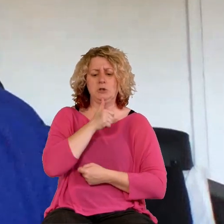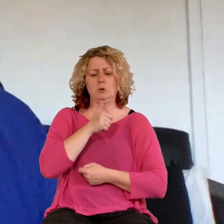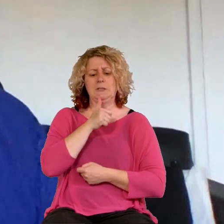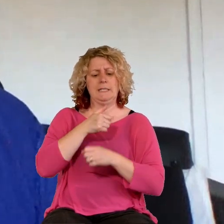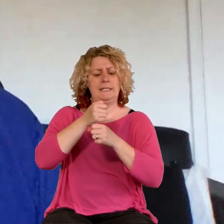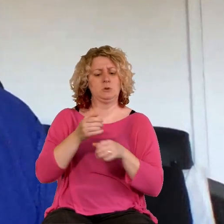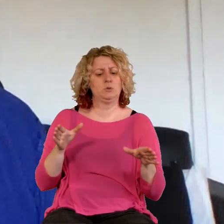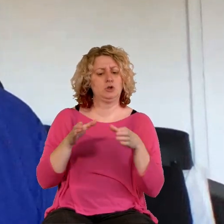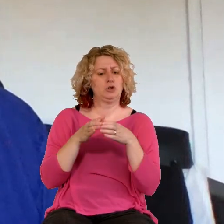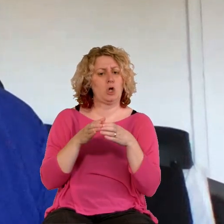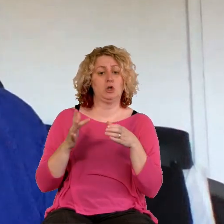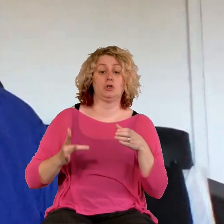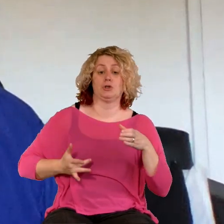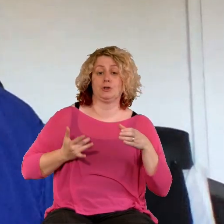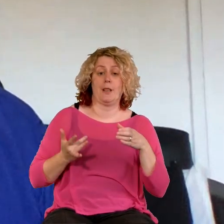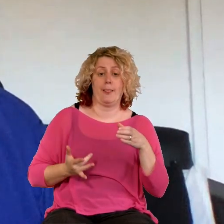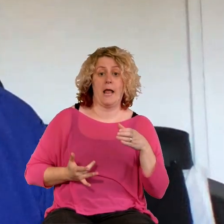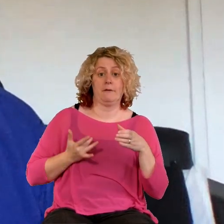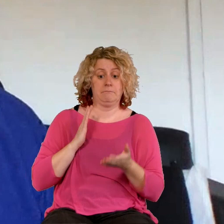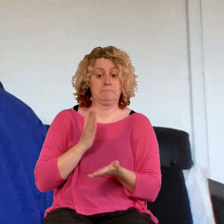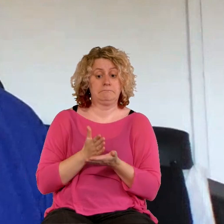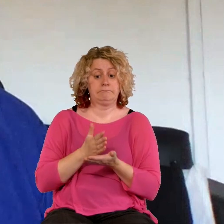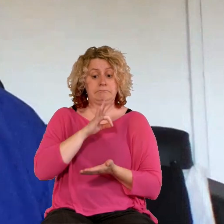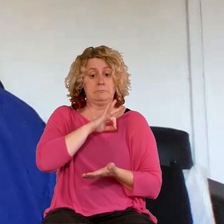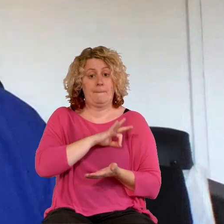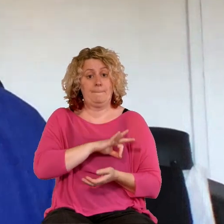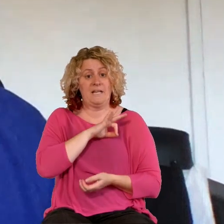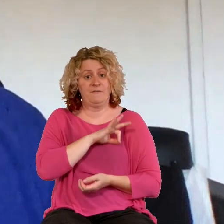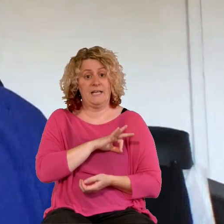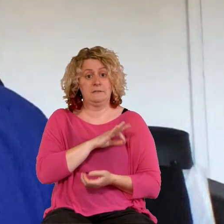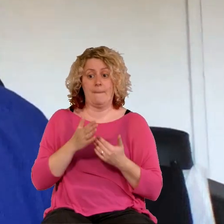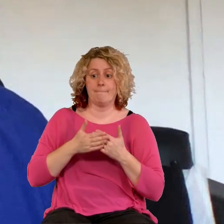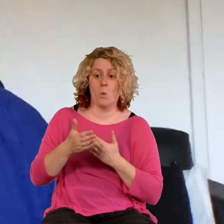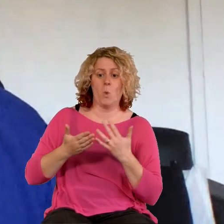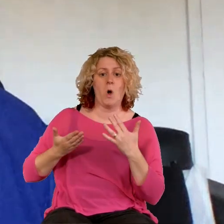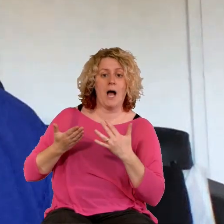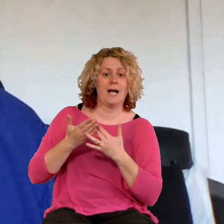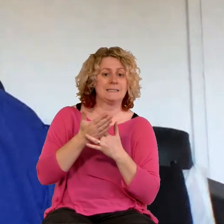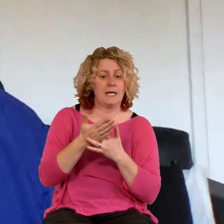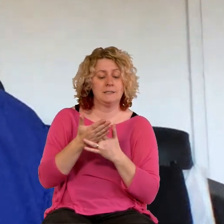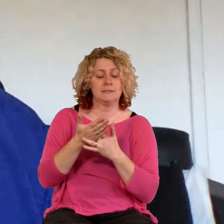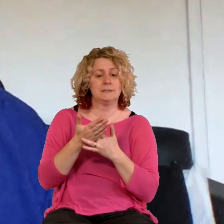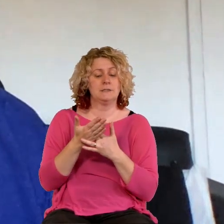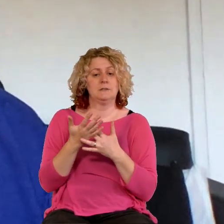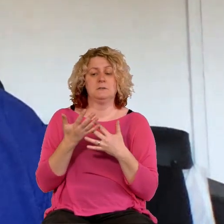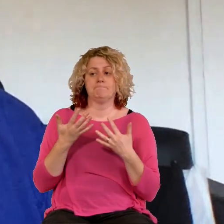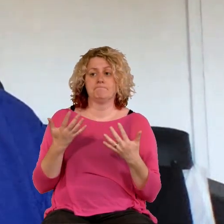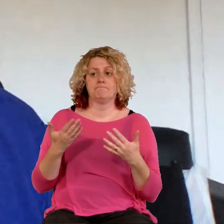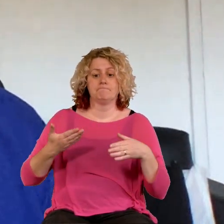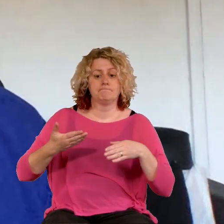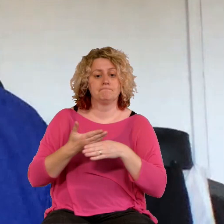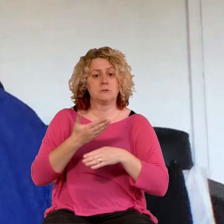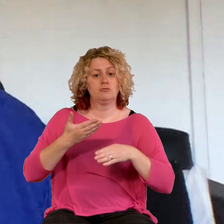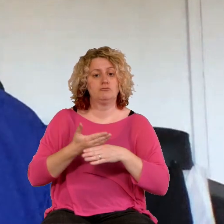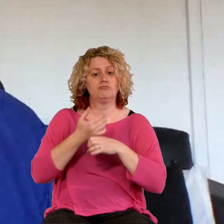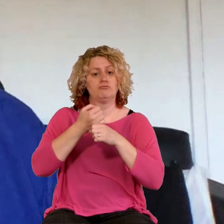We've definitely seen benefits of greater accessibility of the ministry of the church,